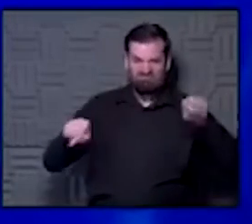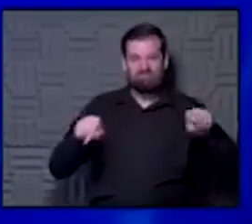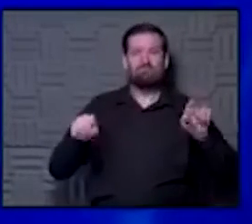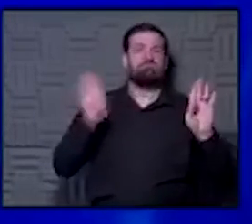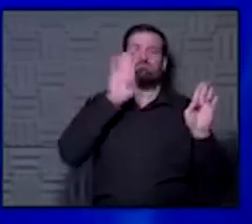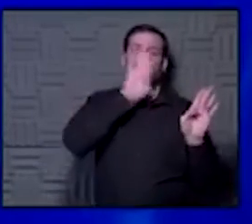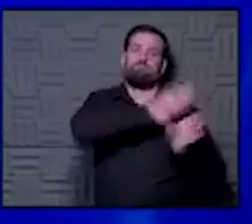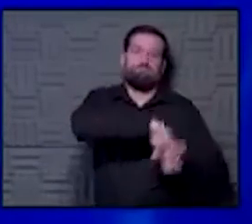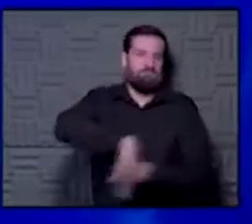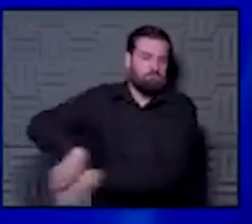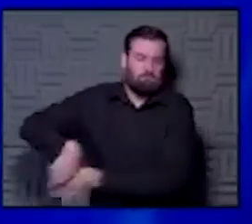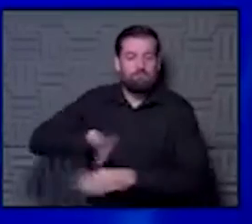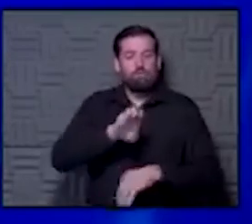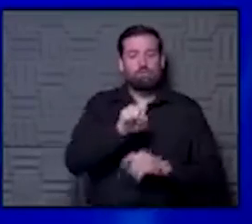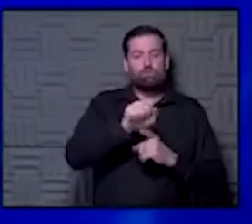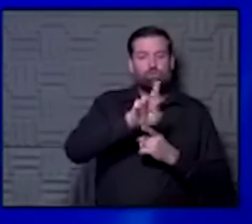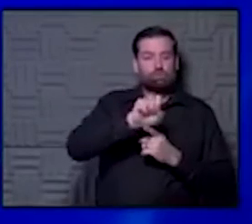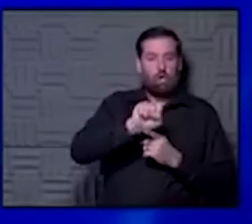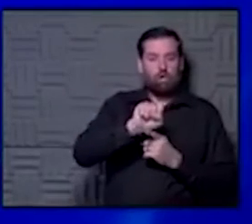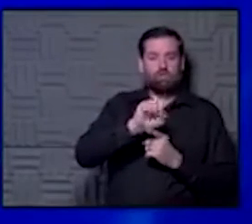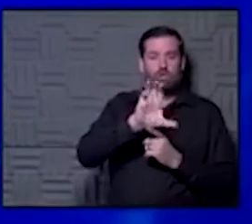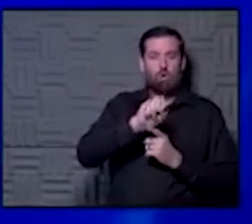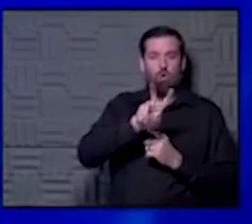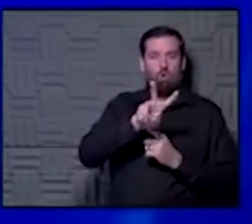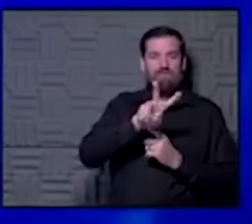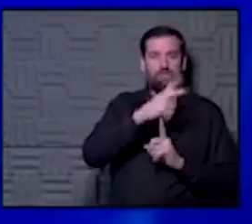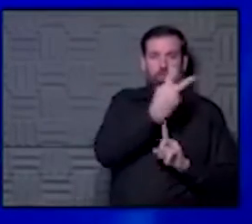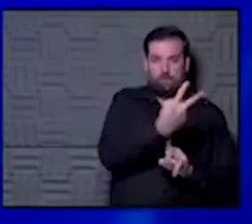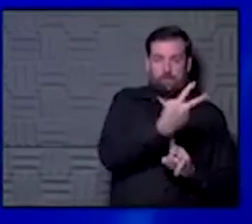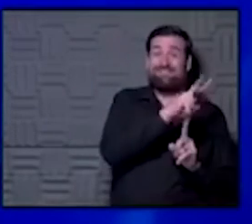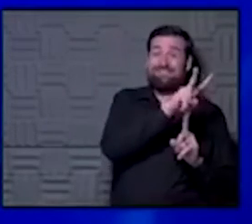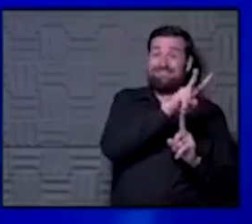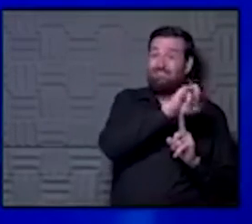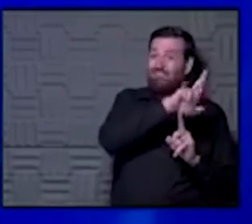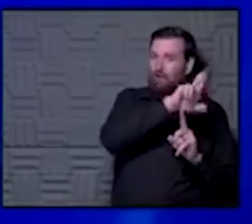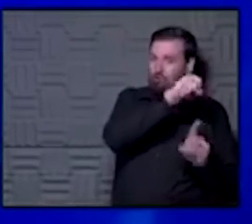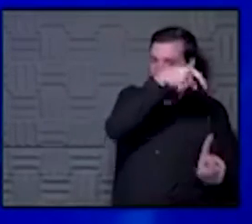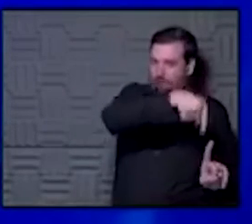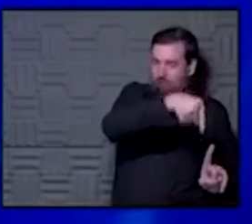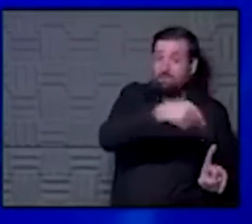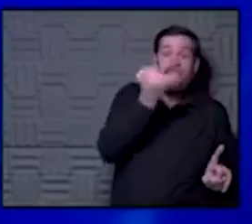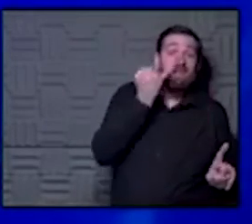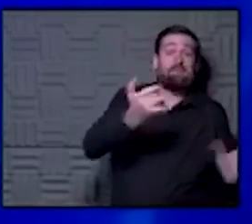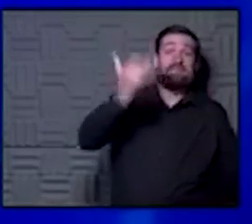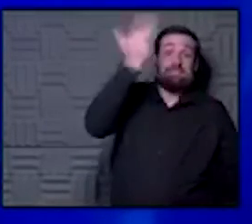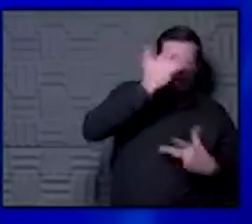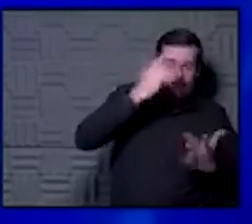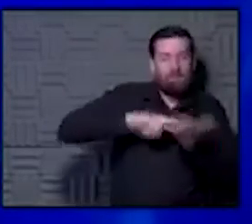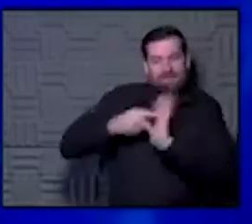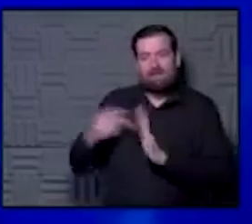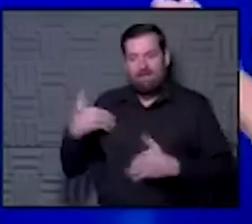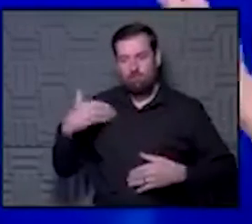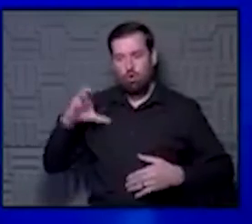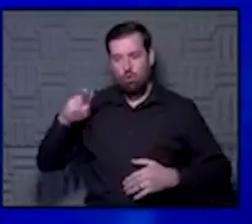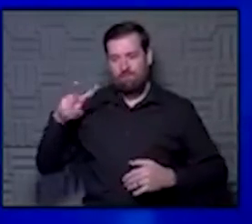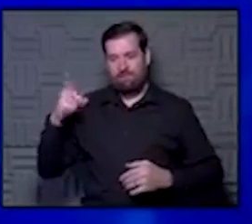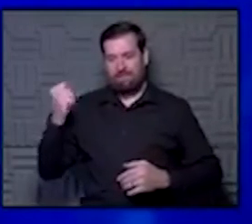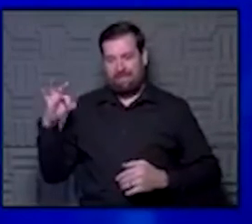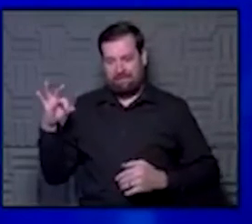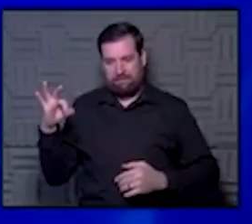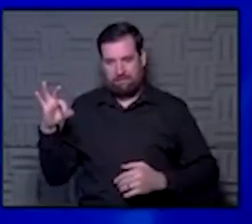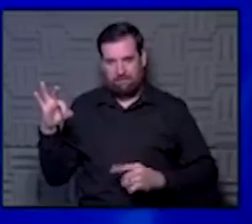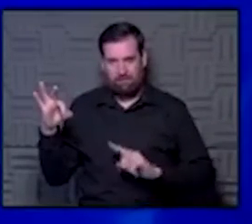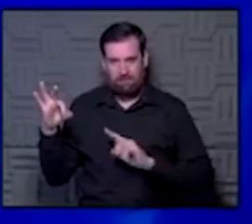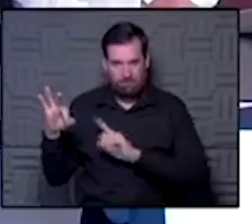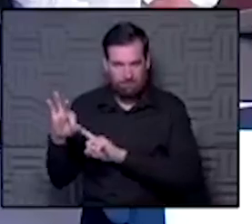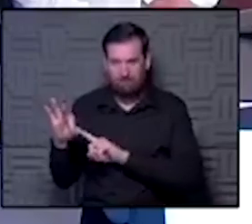think about it as SARS-CoV-2 is the virus. And if you get sick from SARS-CoV-2, you have COVID-19. I think that's probably the best way